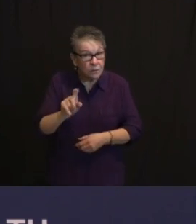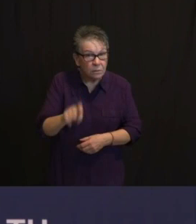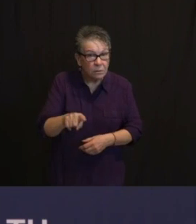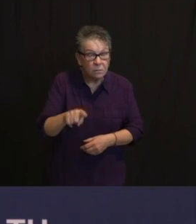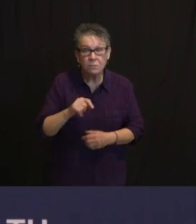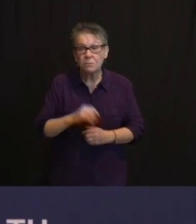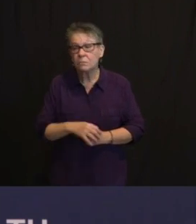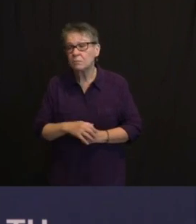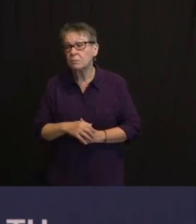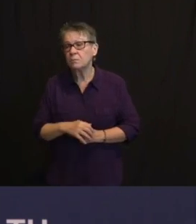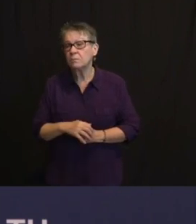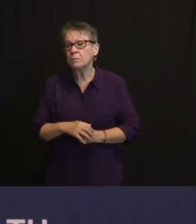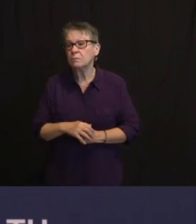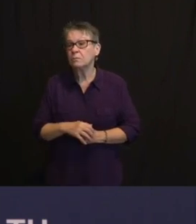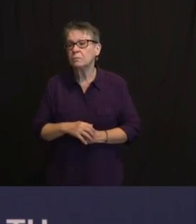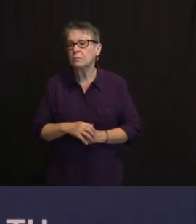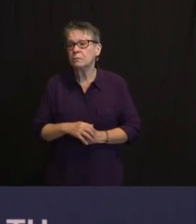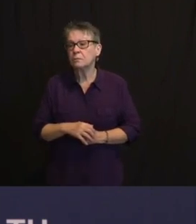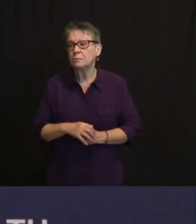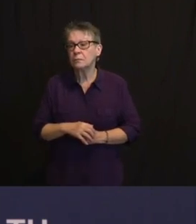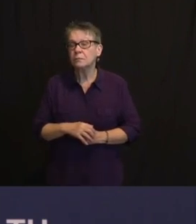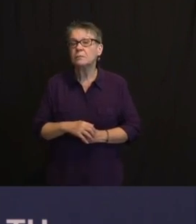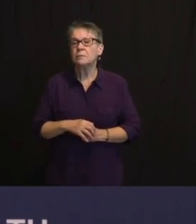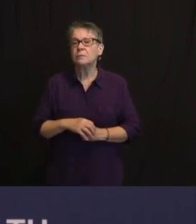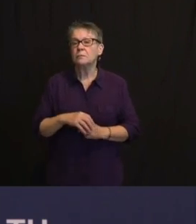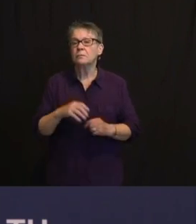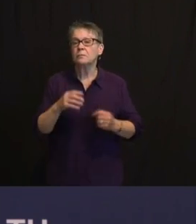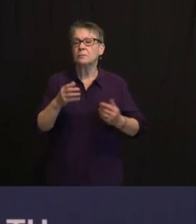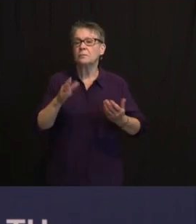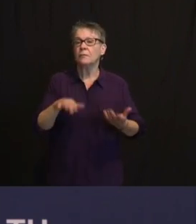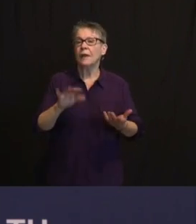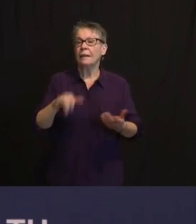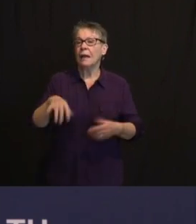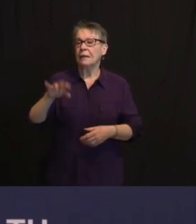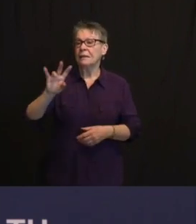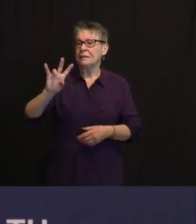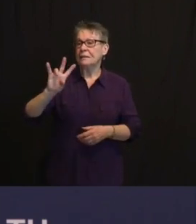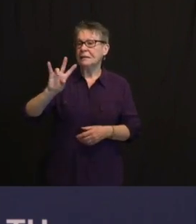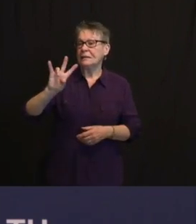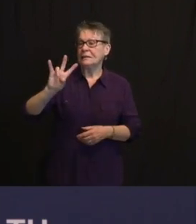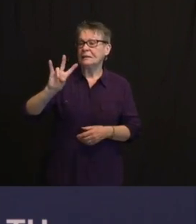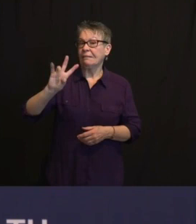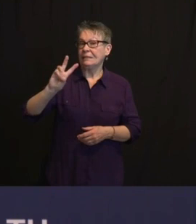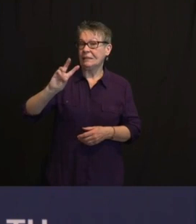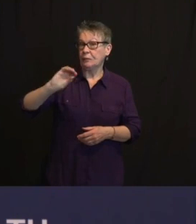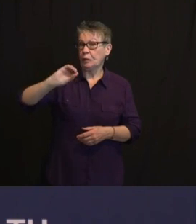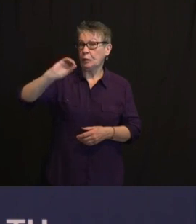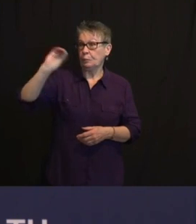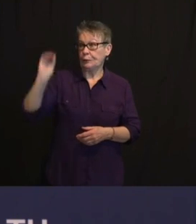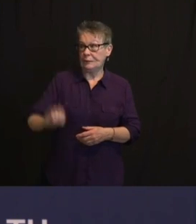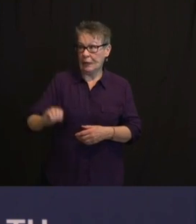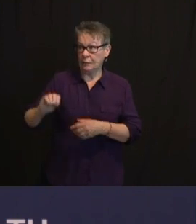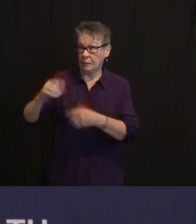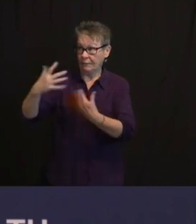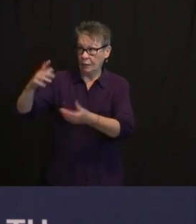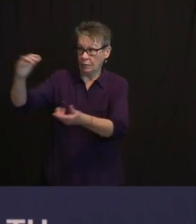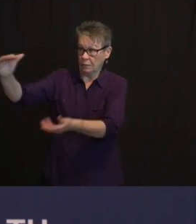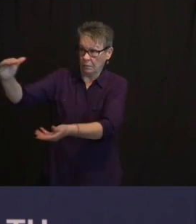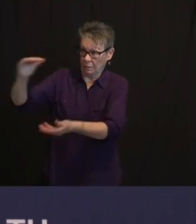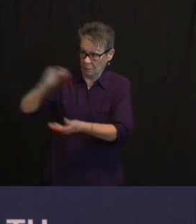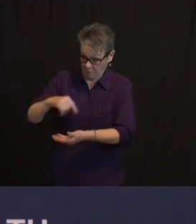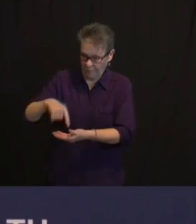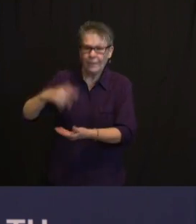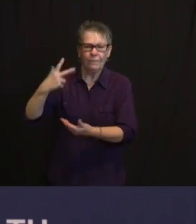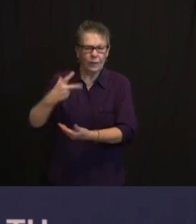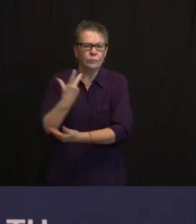HAPPENS TO THAT OTHER 24%? AND FINALLY, GOVERNOR, I WASN'T SURE IF YOU HAD SEEN THAT GOVERNOR CUOMO IN NEW